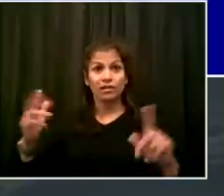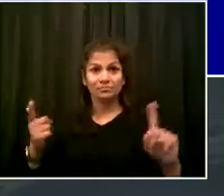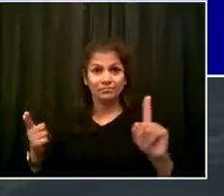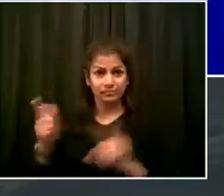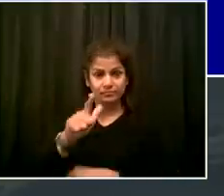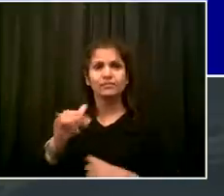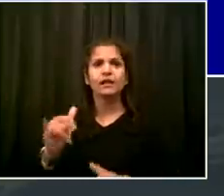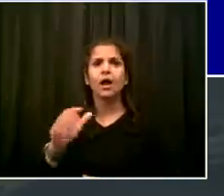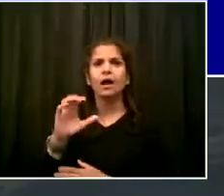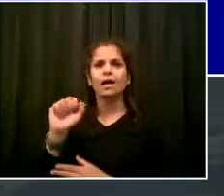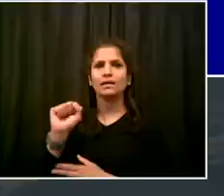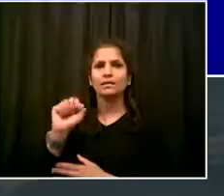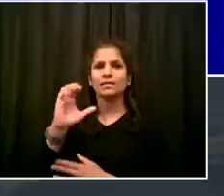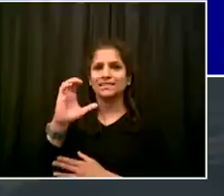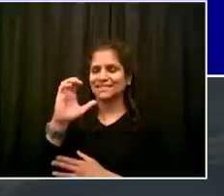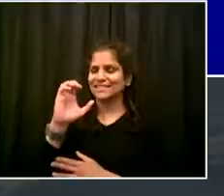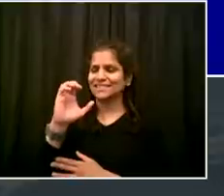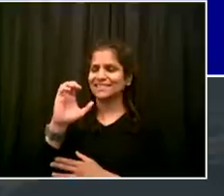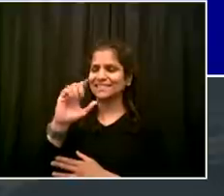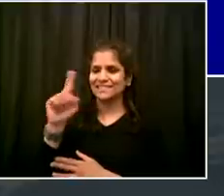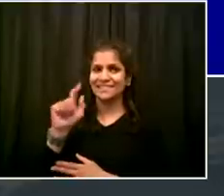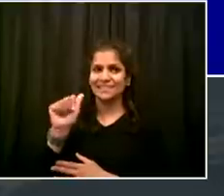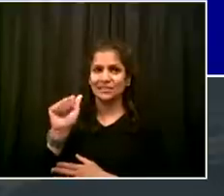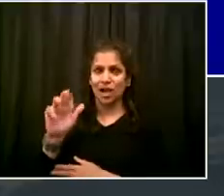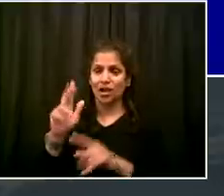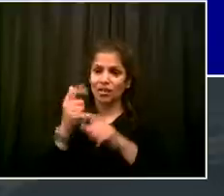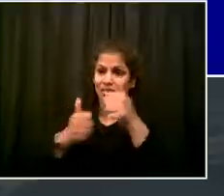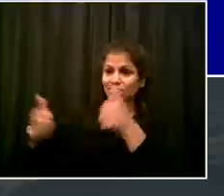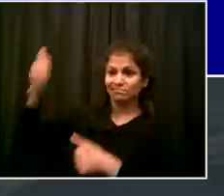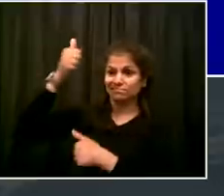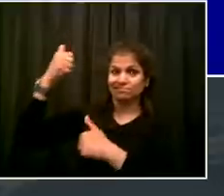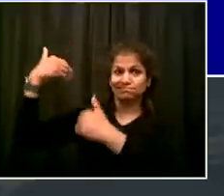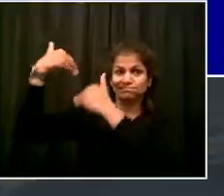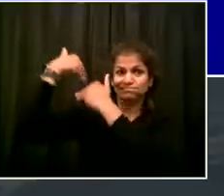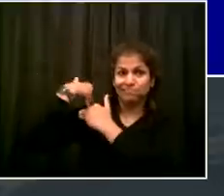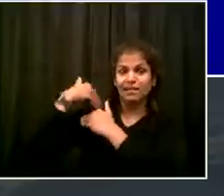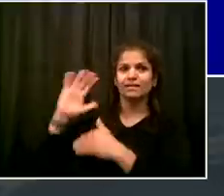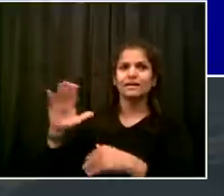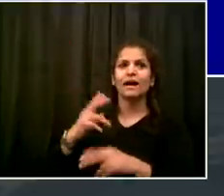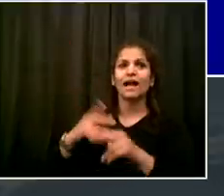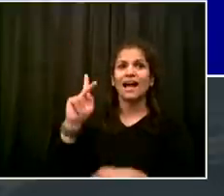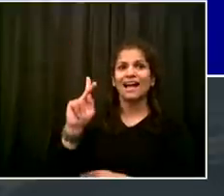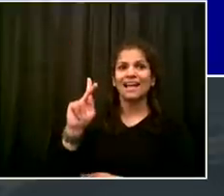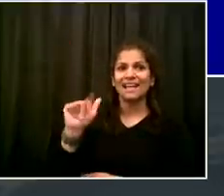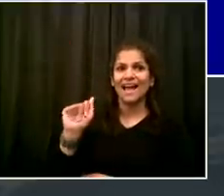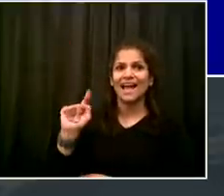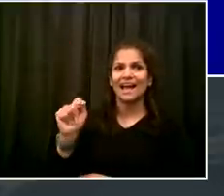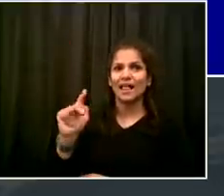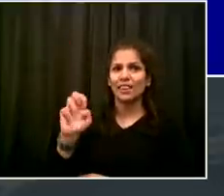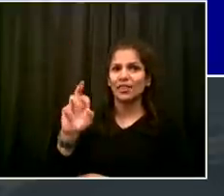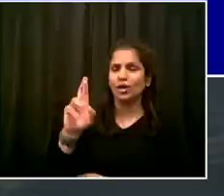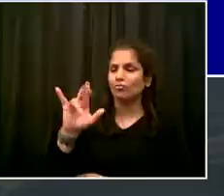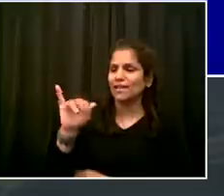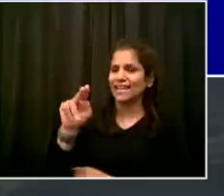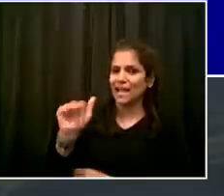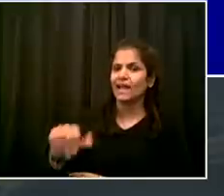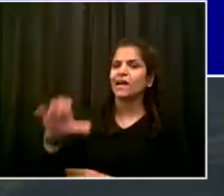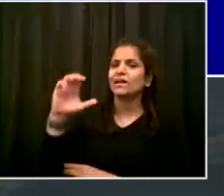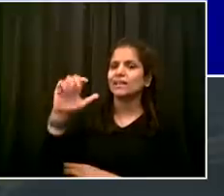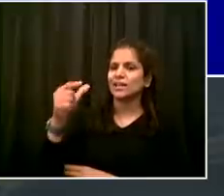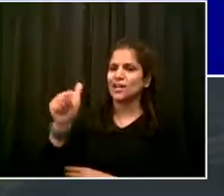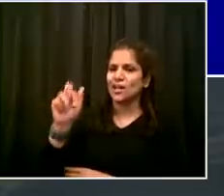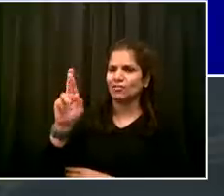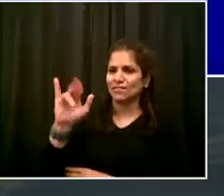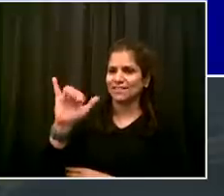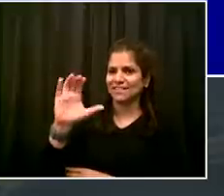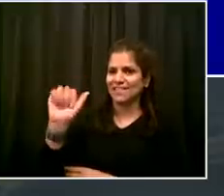together and Commissioner Garcia's answered the call many times when the city needed something special and something important done. And I can't think of